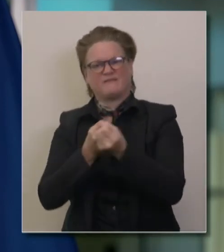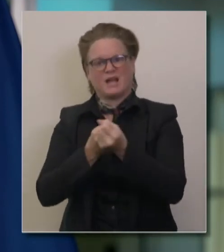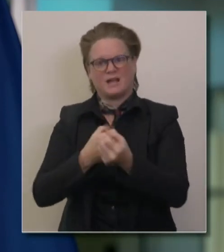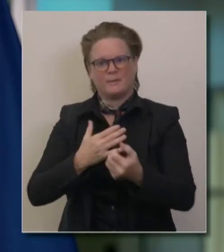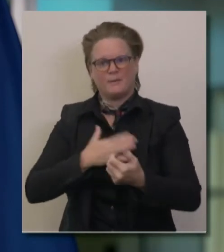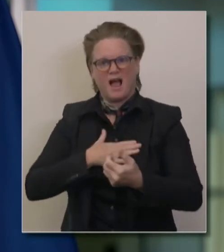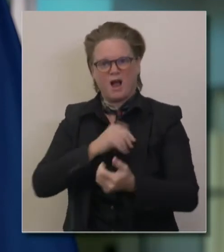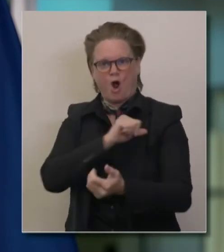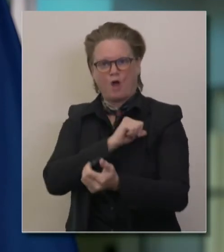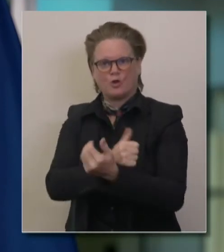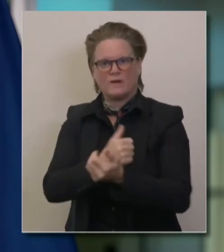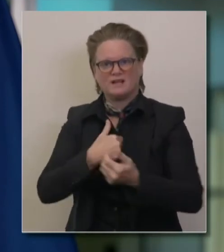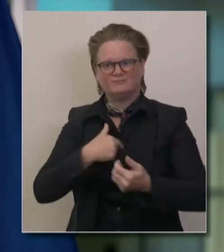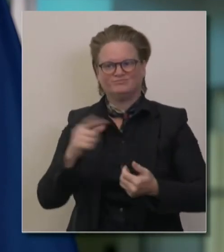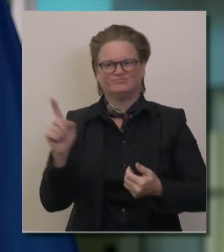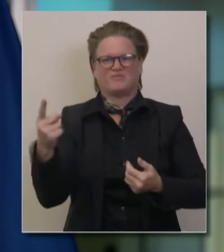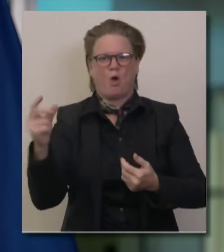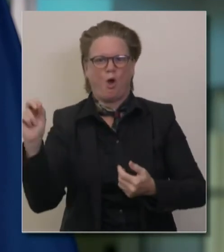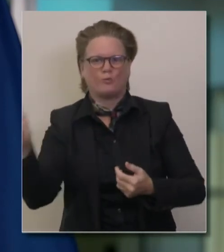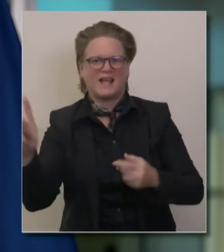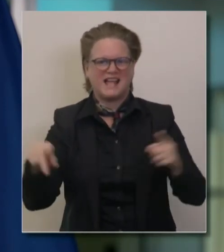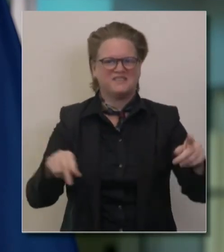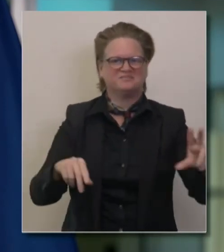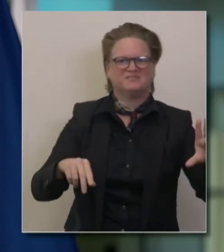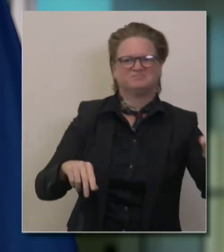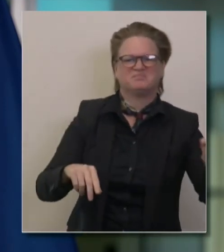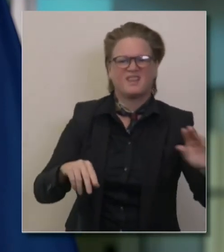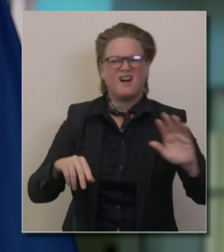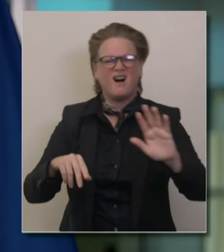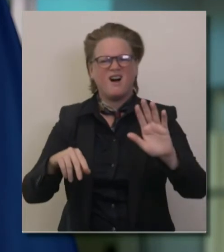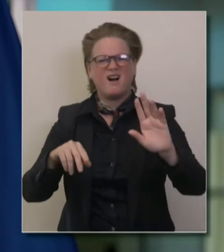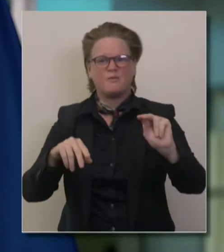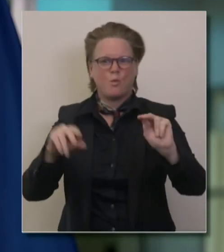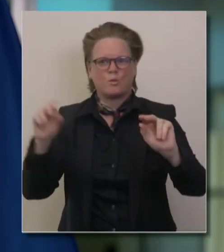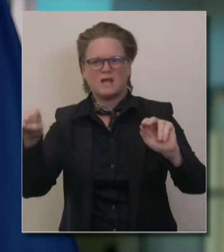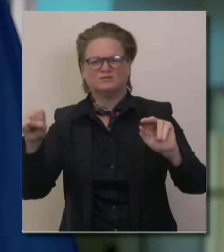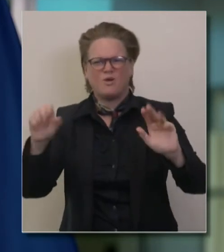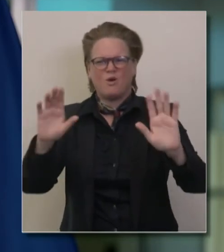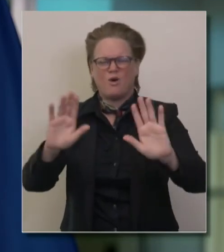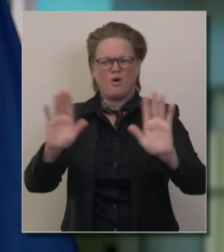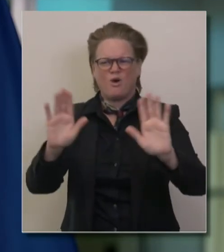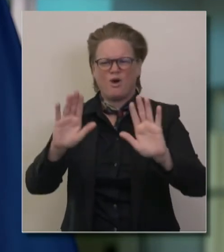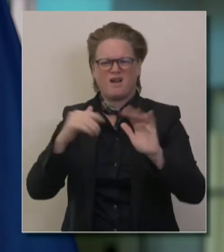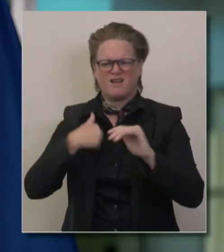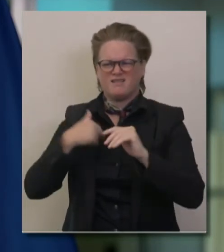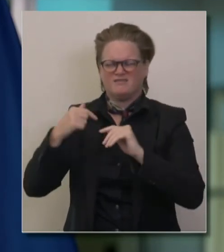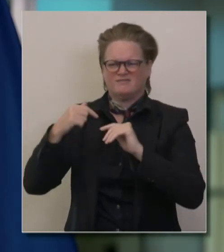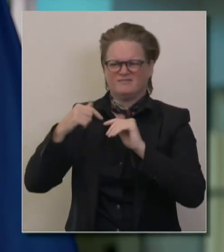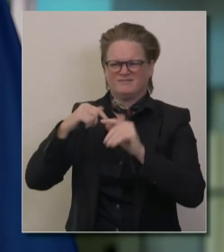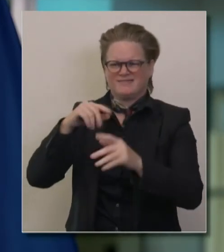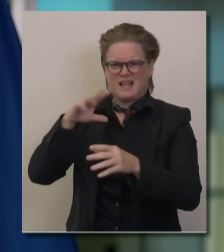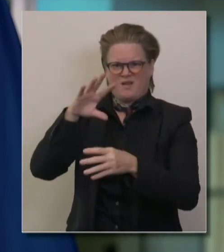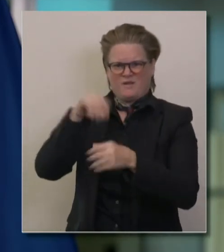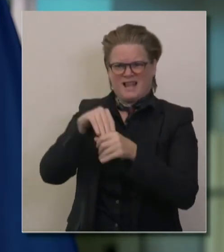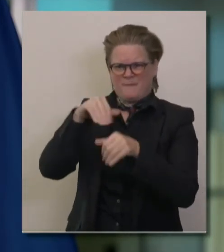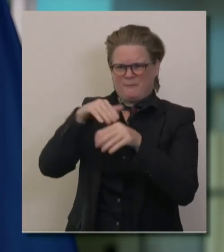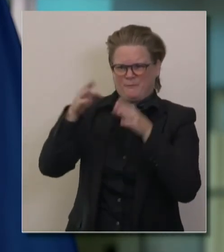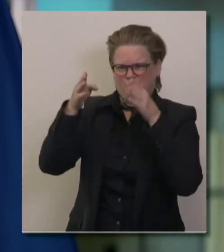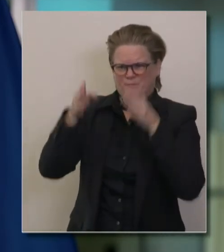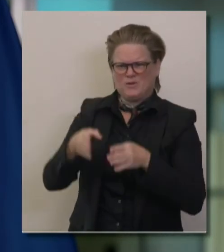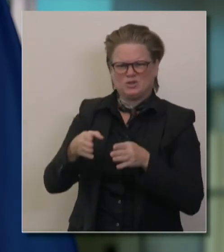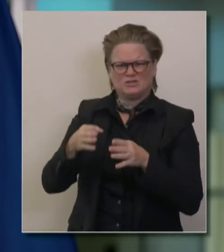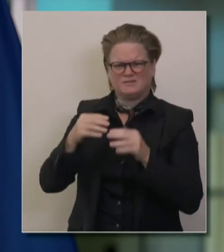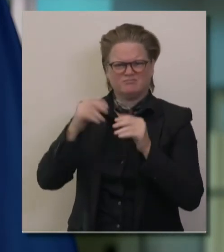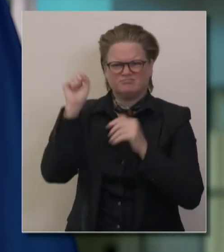issue of our default being in-person education, we've been crystal clear in that respect. But you are familiar, Phil, and I